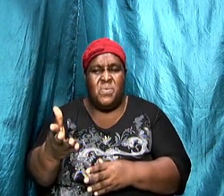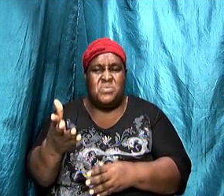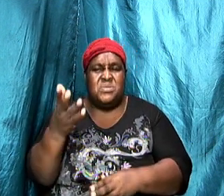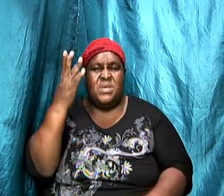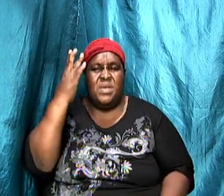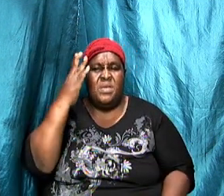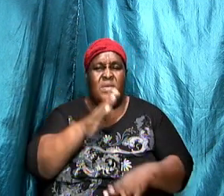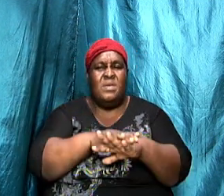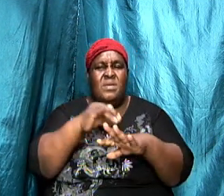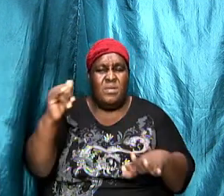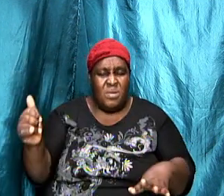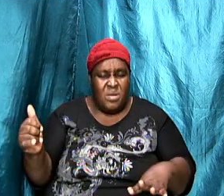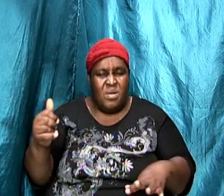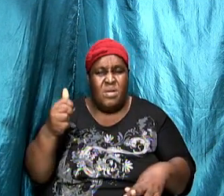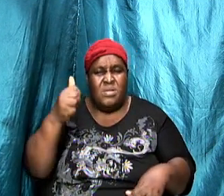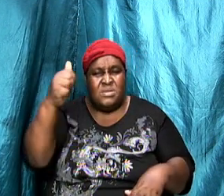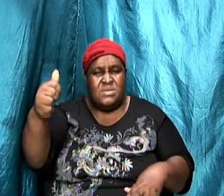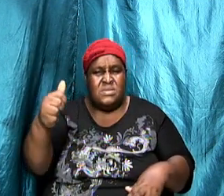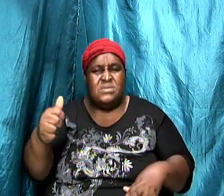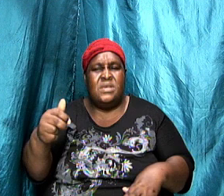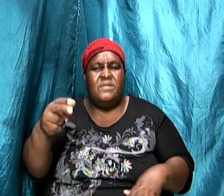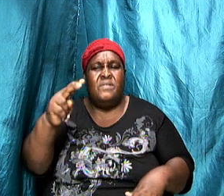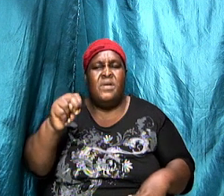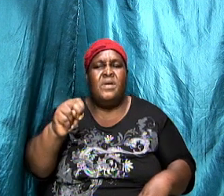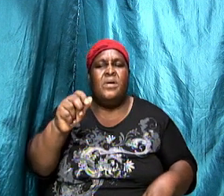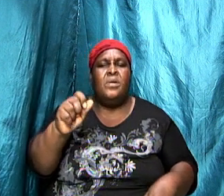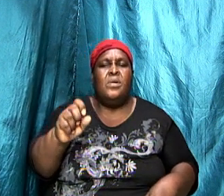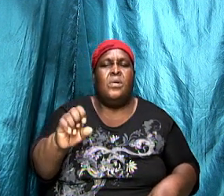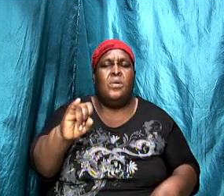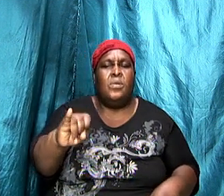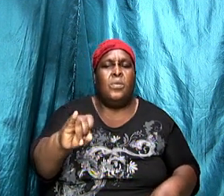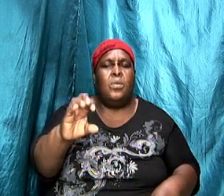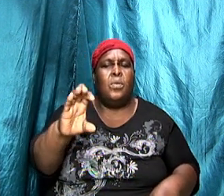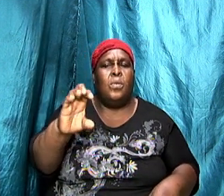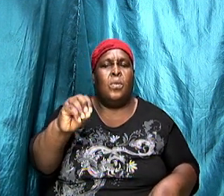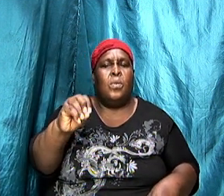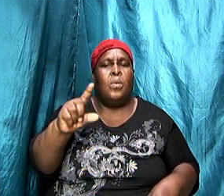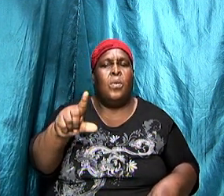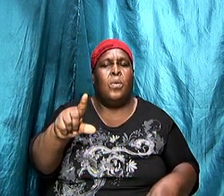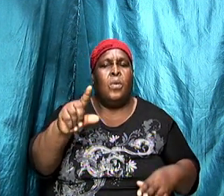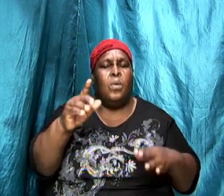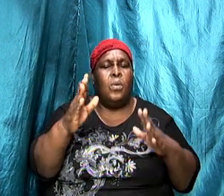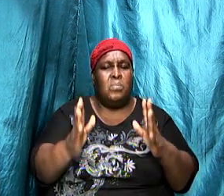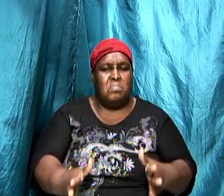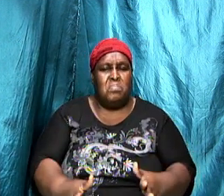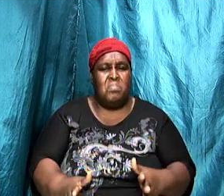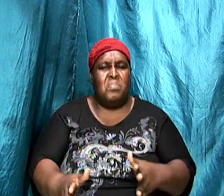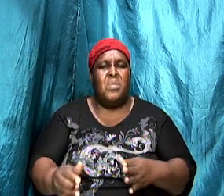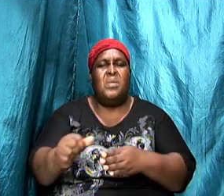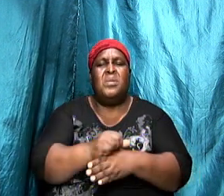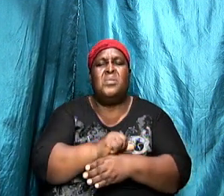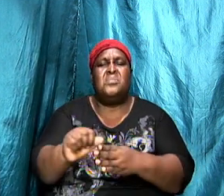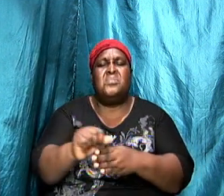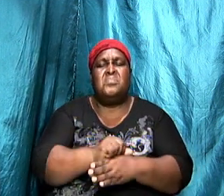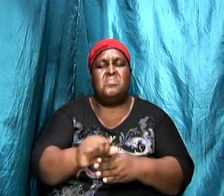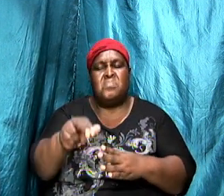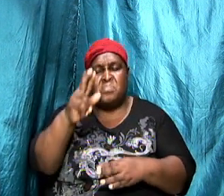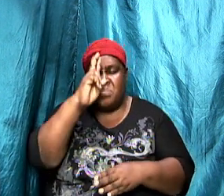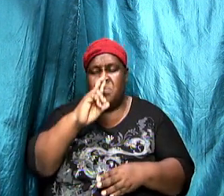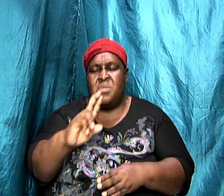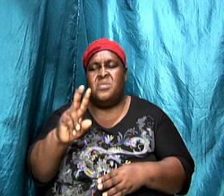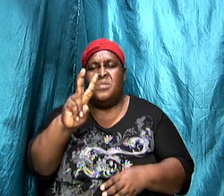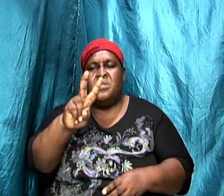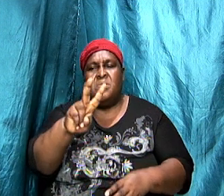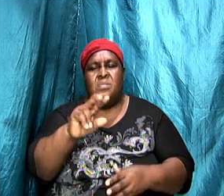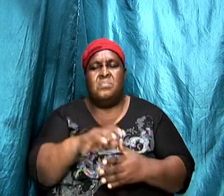call themselves the Nicolaitans one and incidentally their practices as you go into Revelation 2 we're going to see